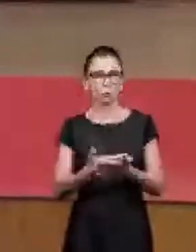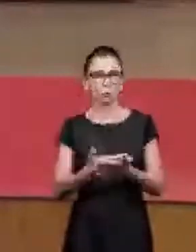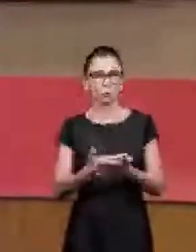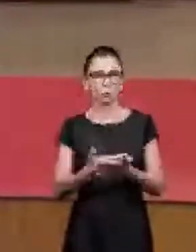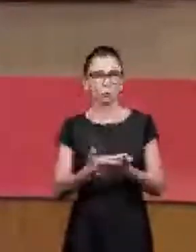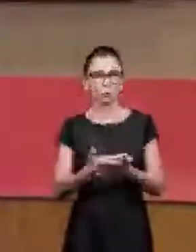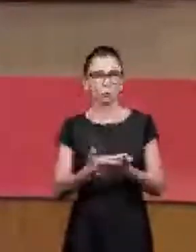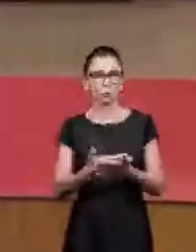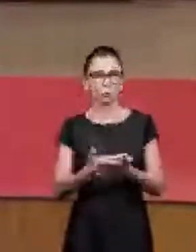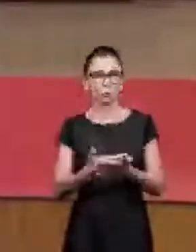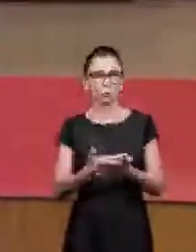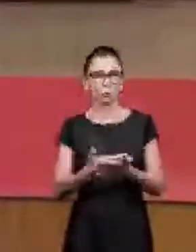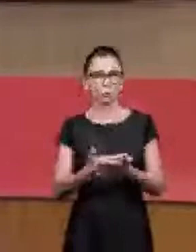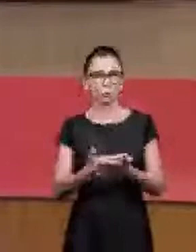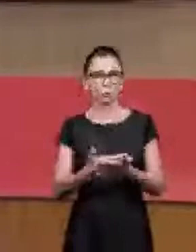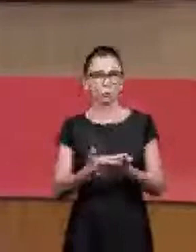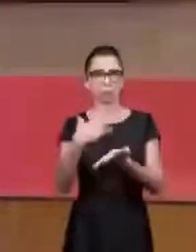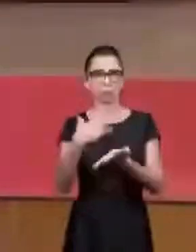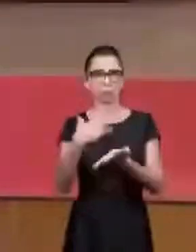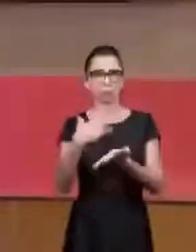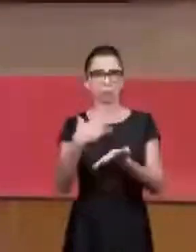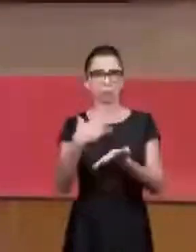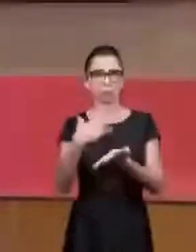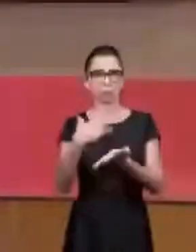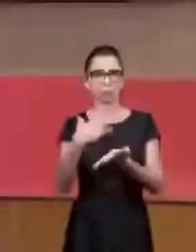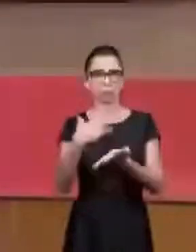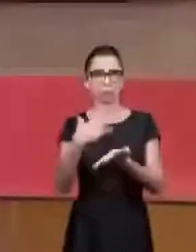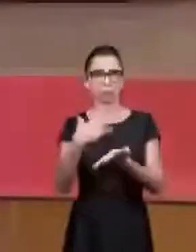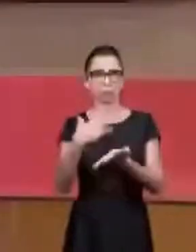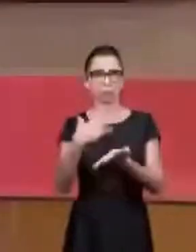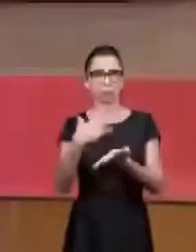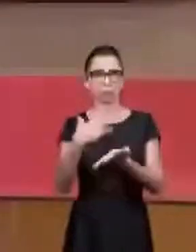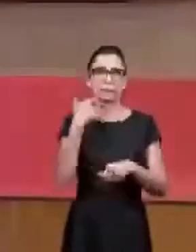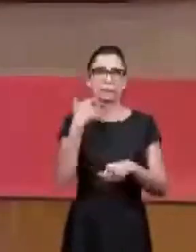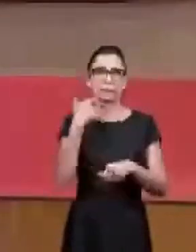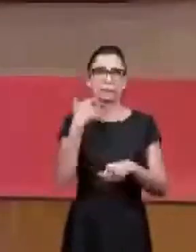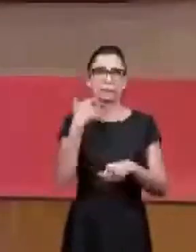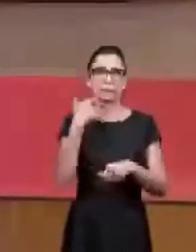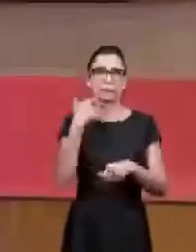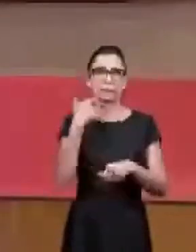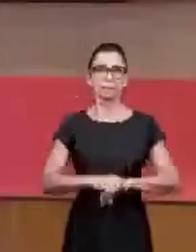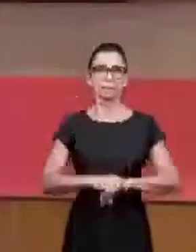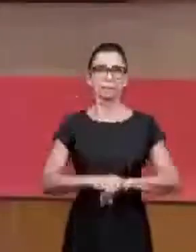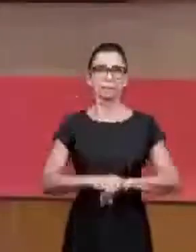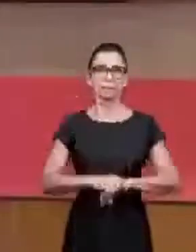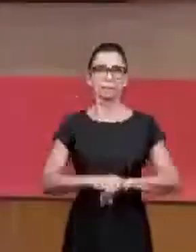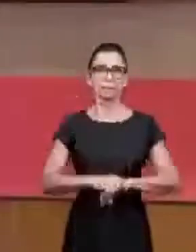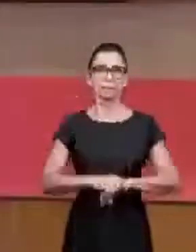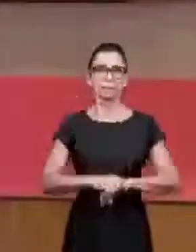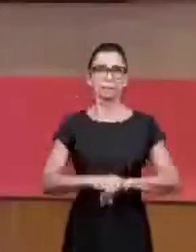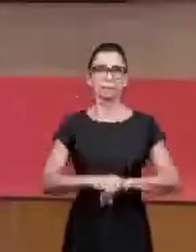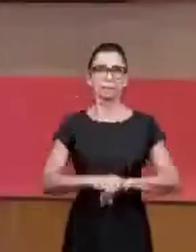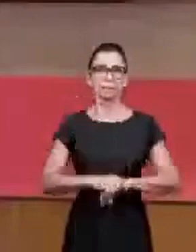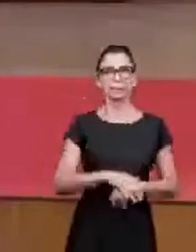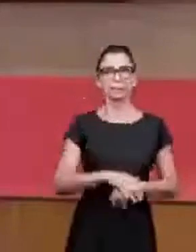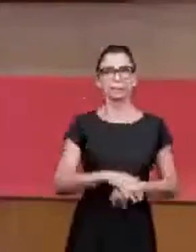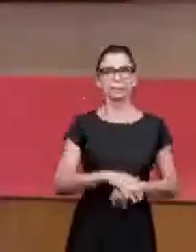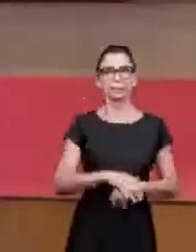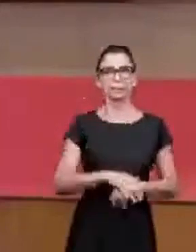marvelously, it's all integrated. We are in the third generation. The first generation was video conference. The second